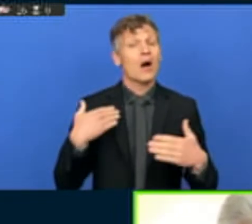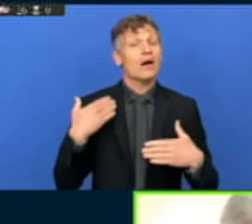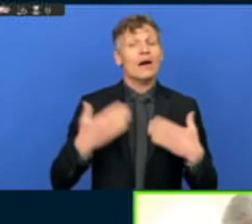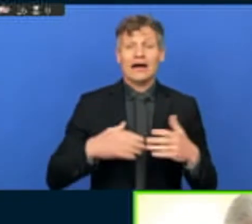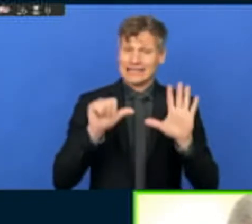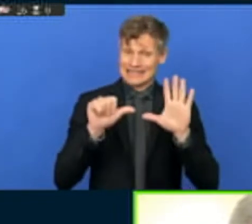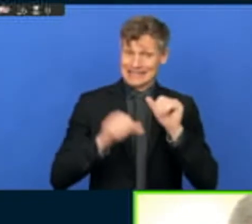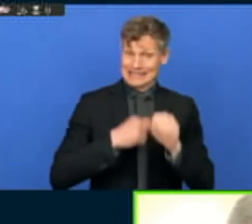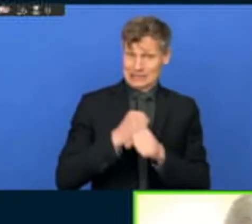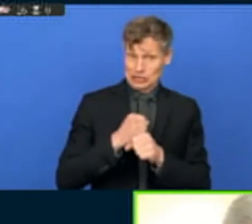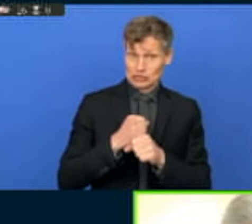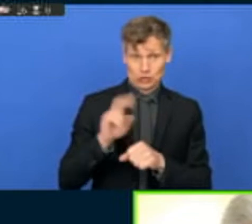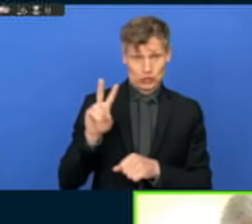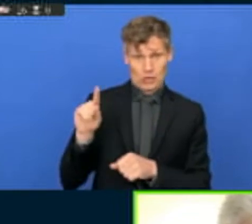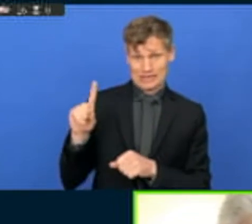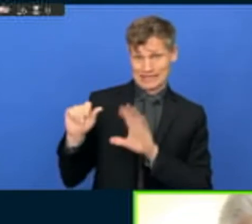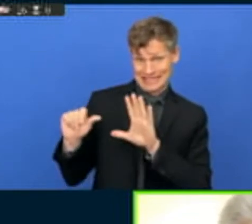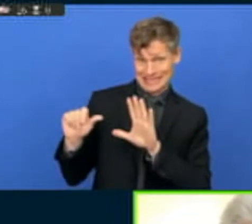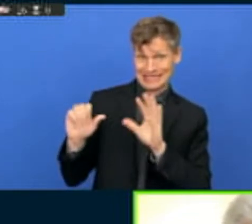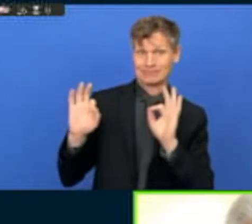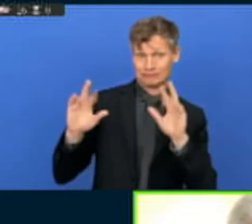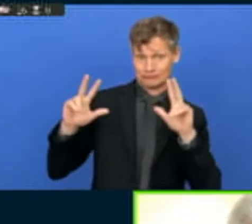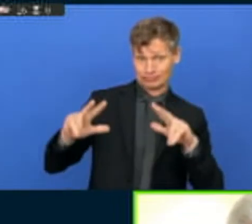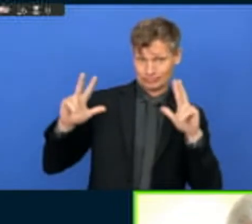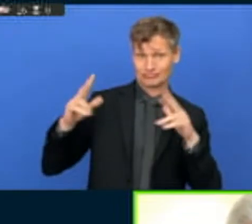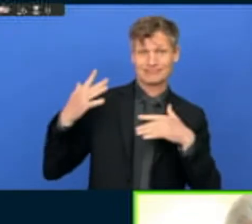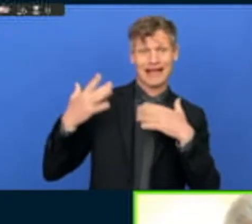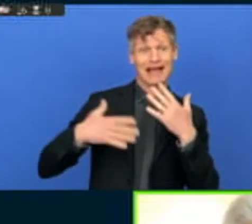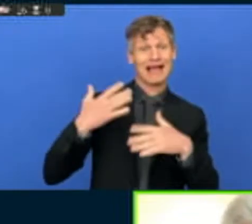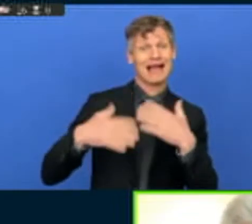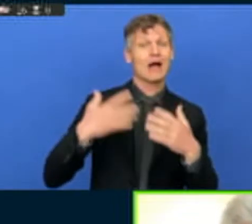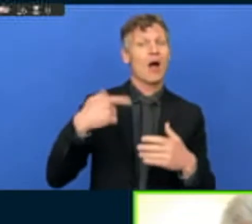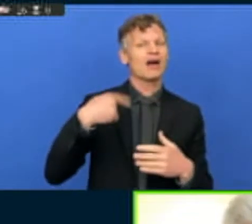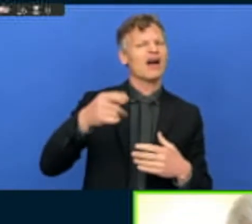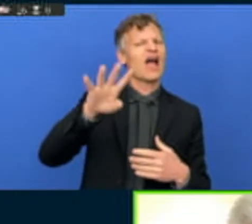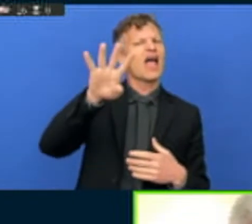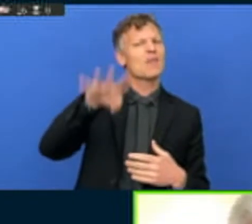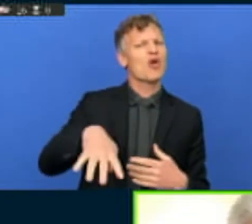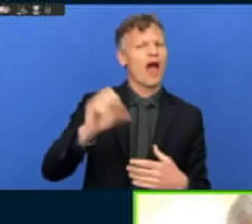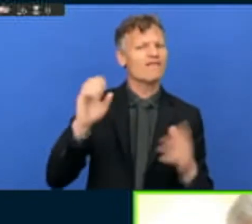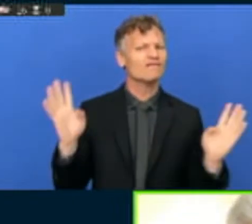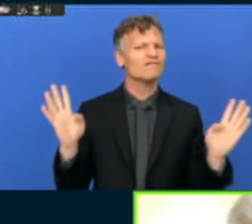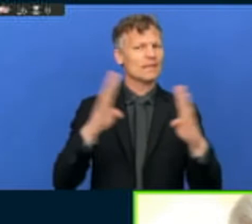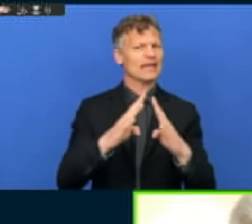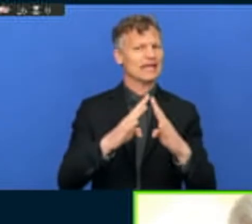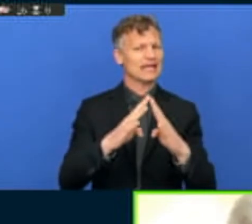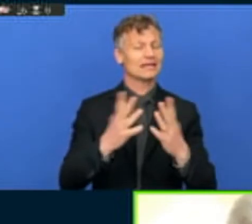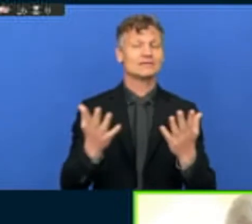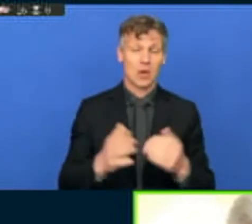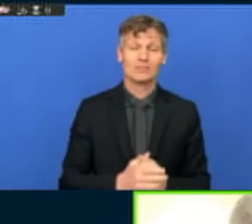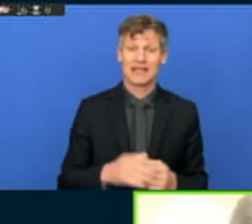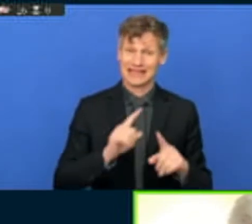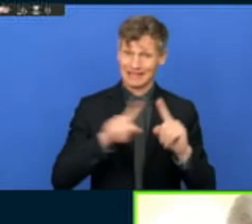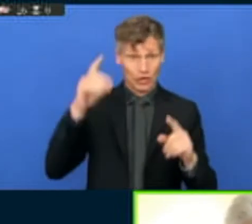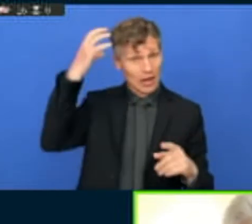your question about this high-level meeting, the member states of the United Nations have agreed to meet on the 28th of April